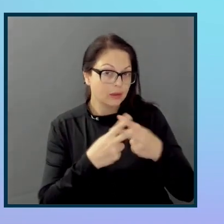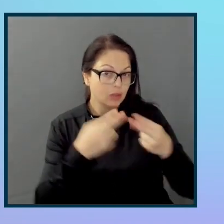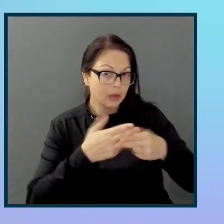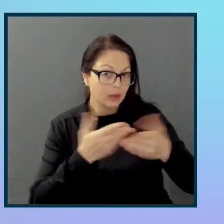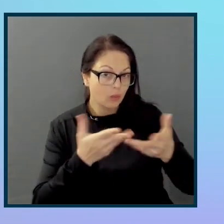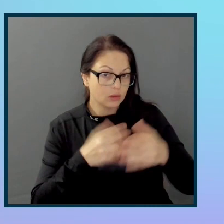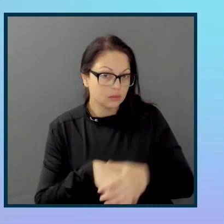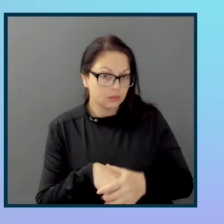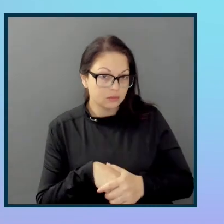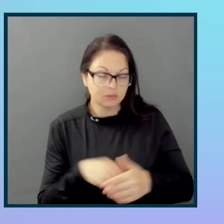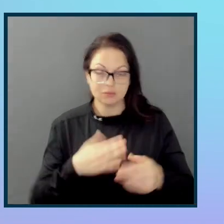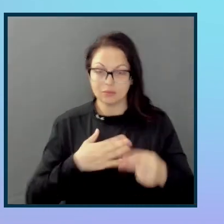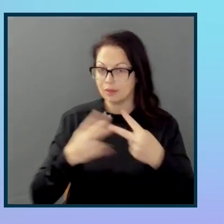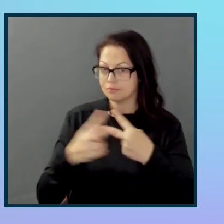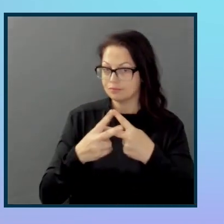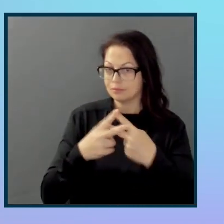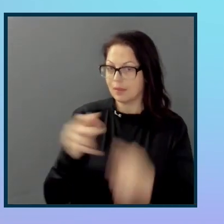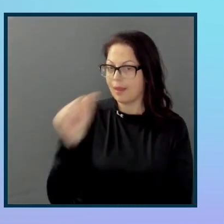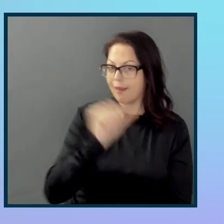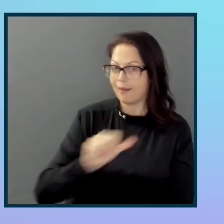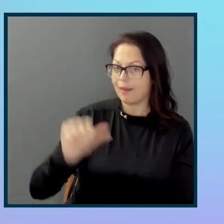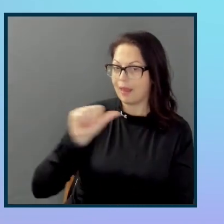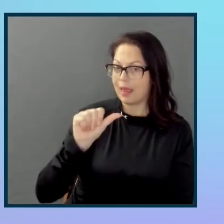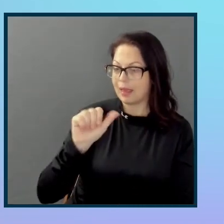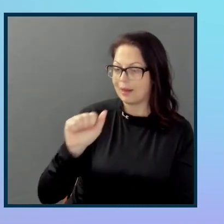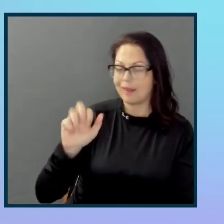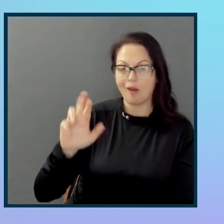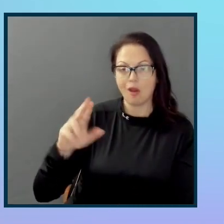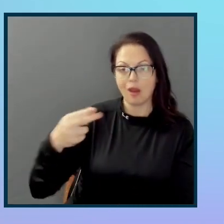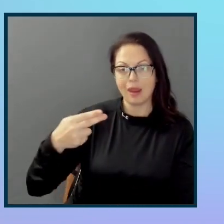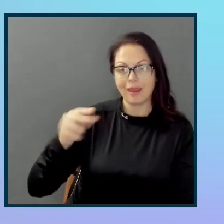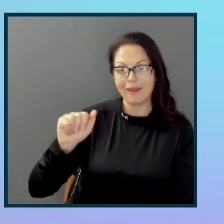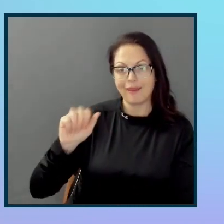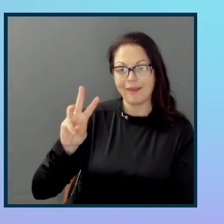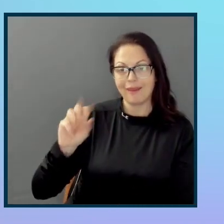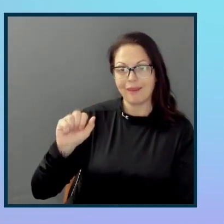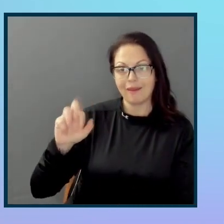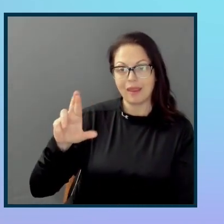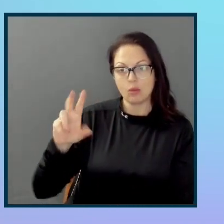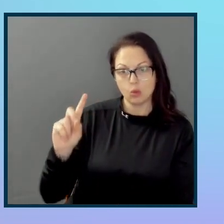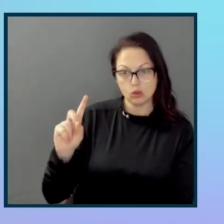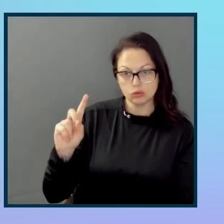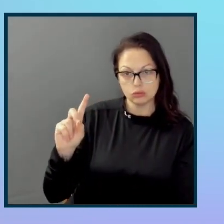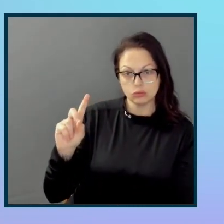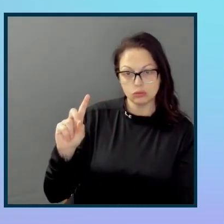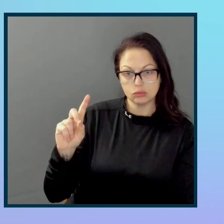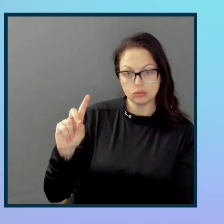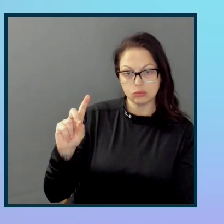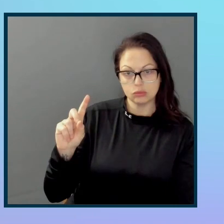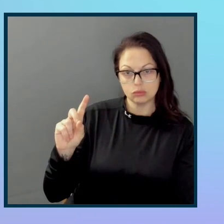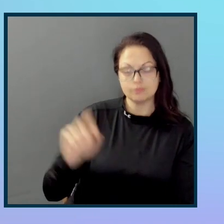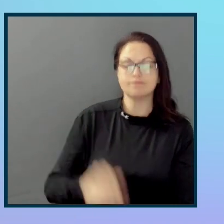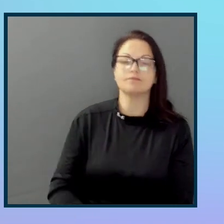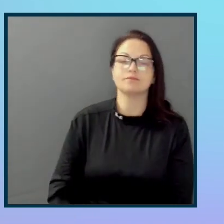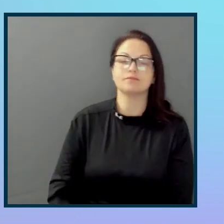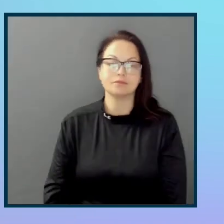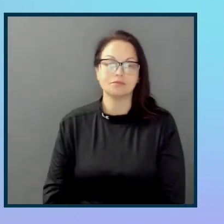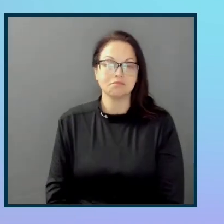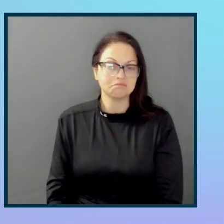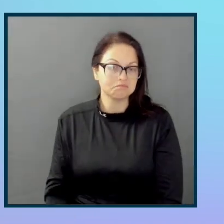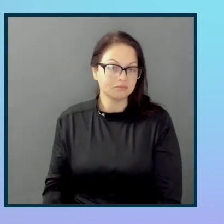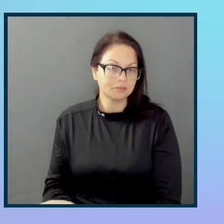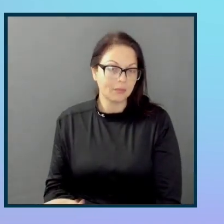My handle is at A-R Hayward, H-A-Y-W-A-R-D. Don't feel compelled to follow me.